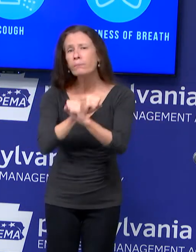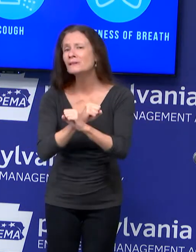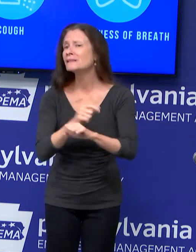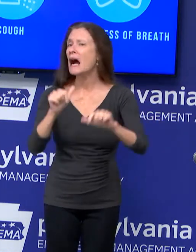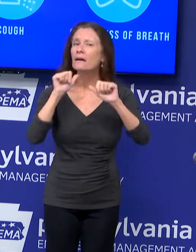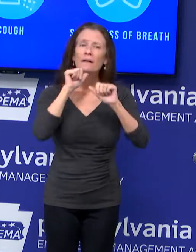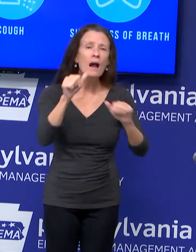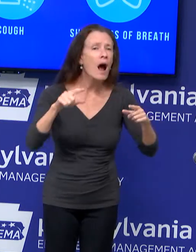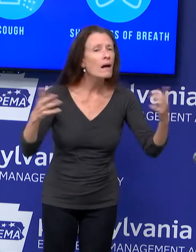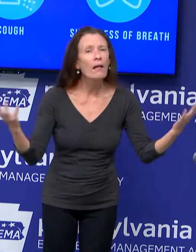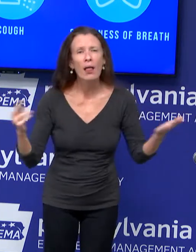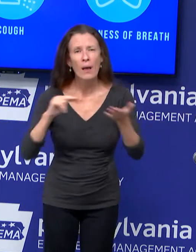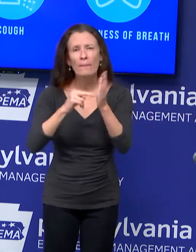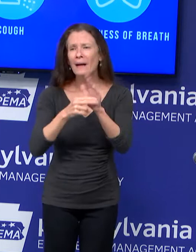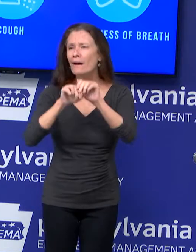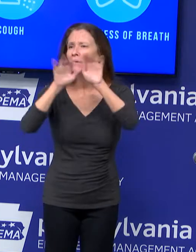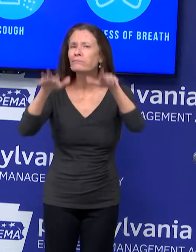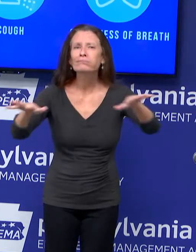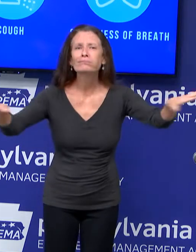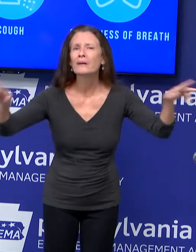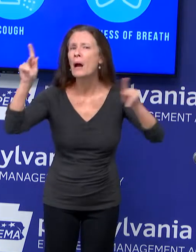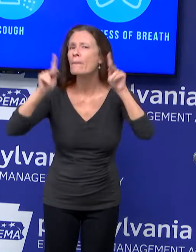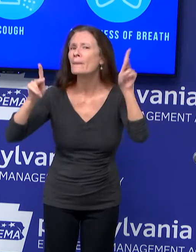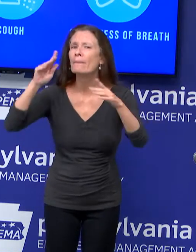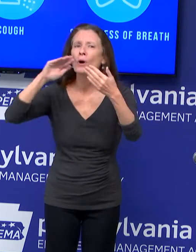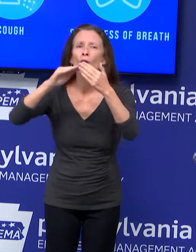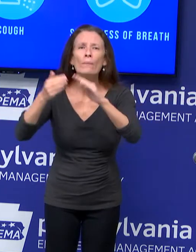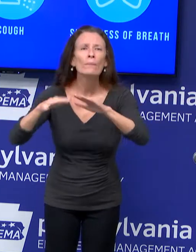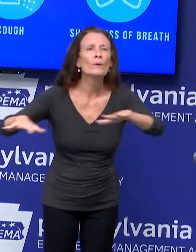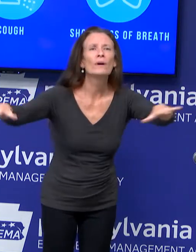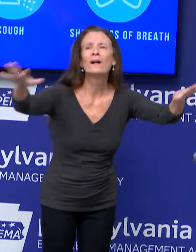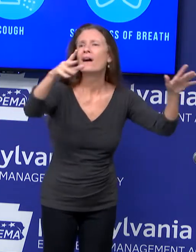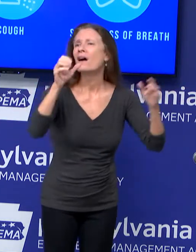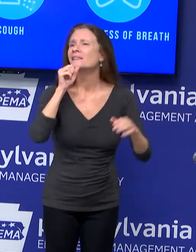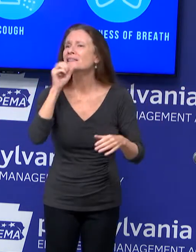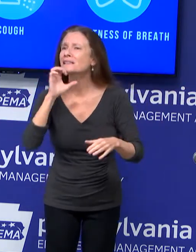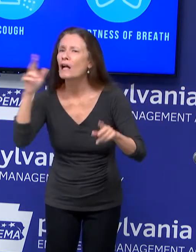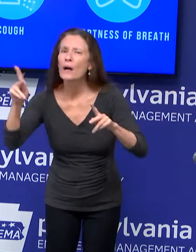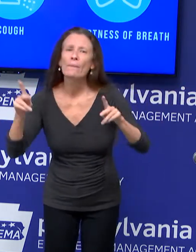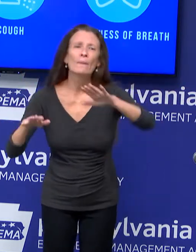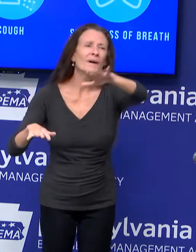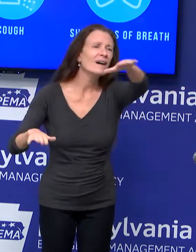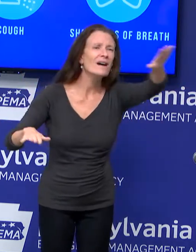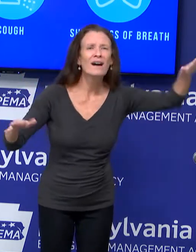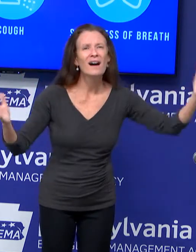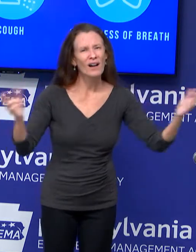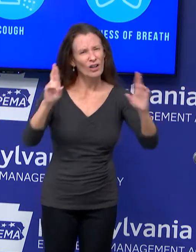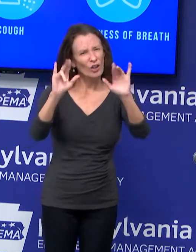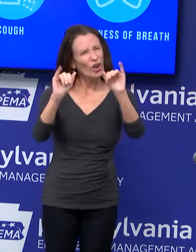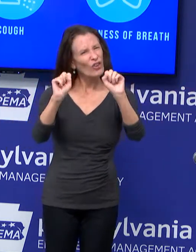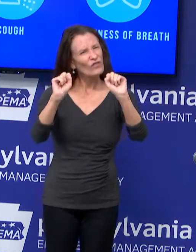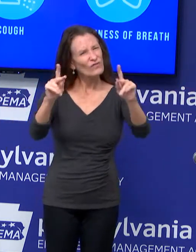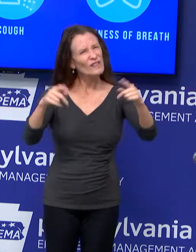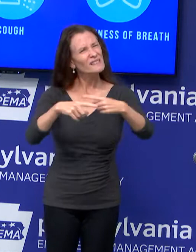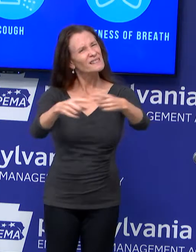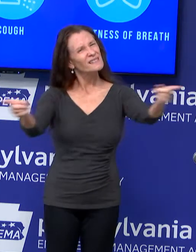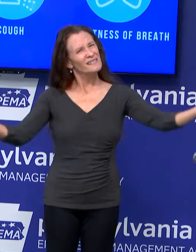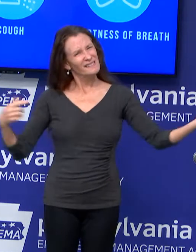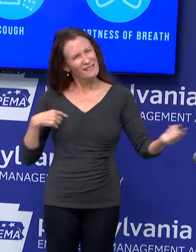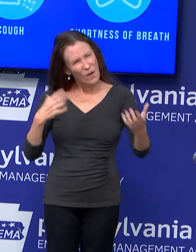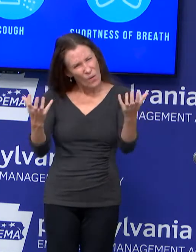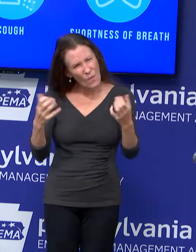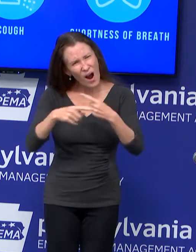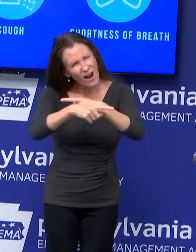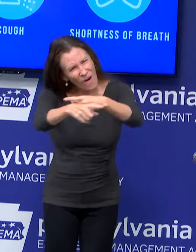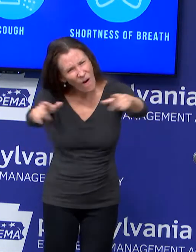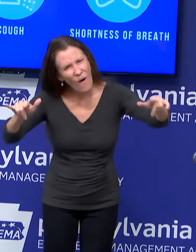and our health systems at risk. So I am calling on all Pennsylvanians to answer the call to